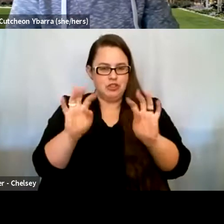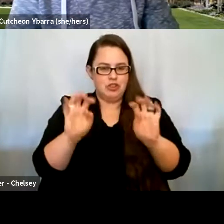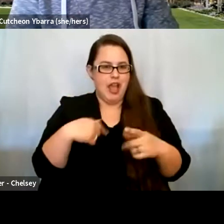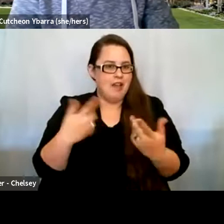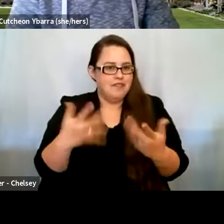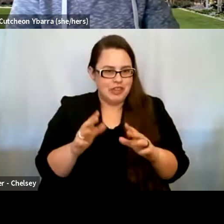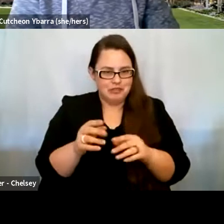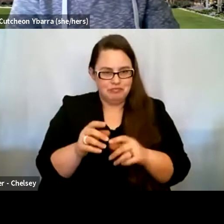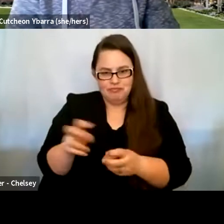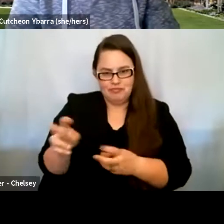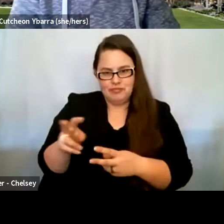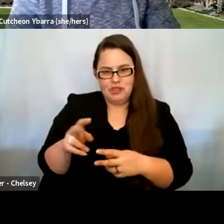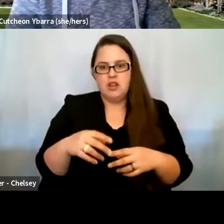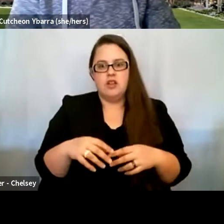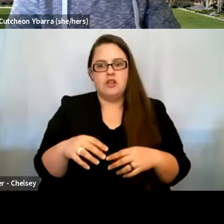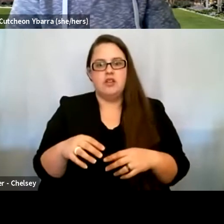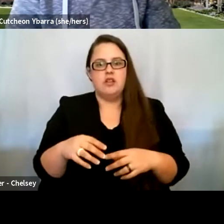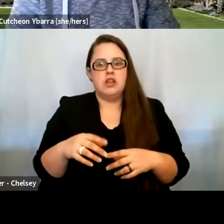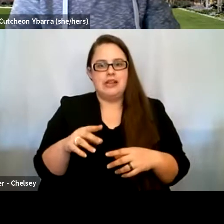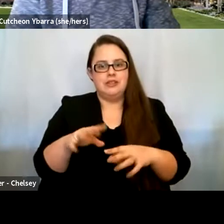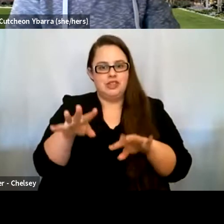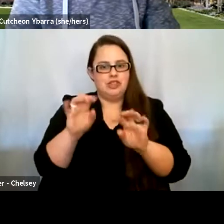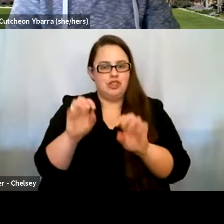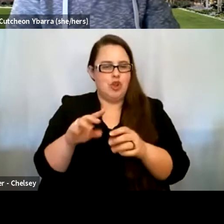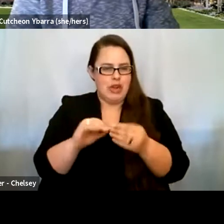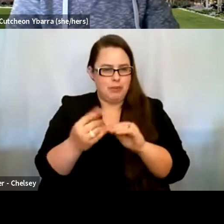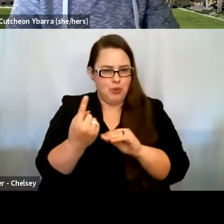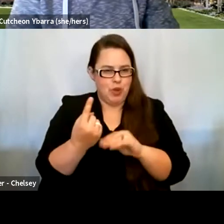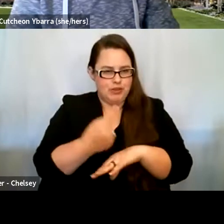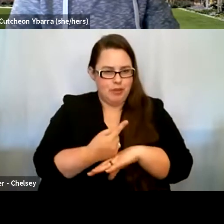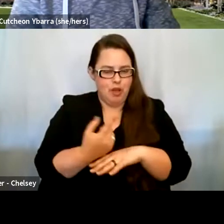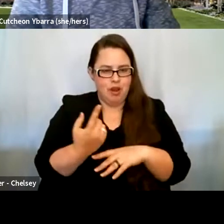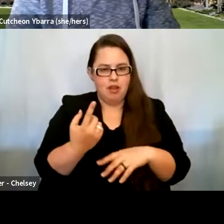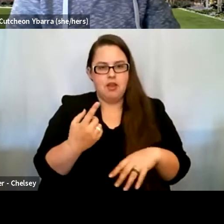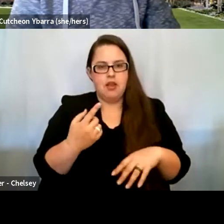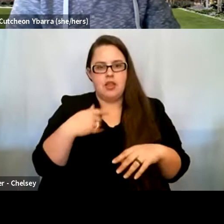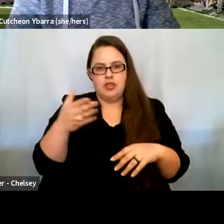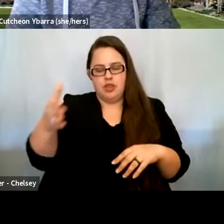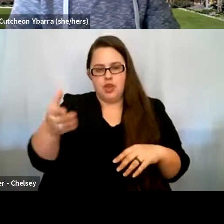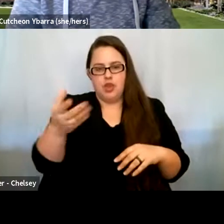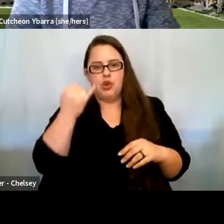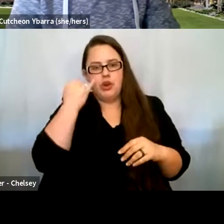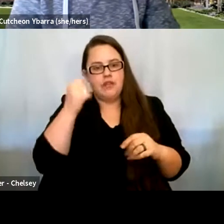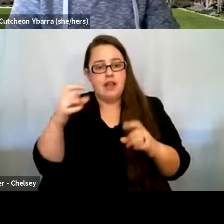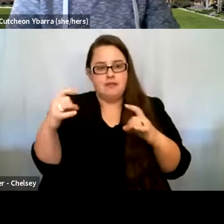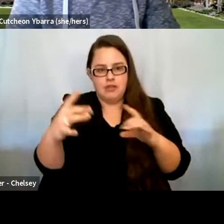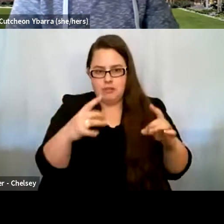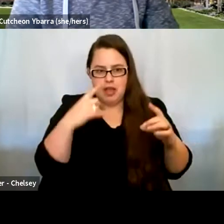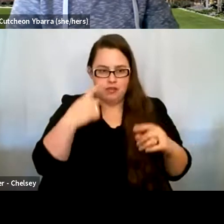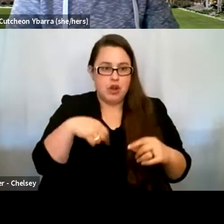So I did label it as first survey one and the link is in there. Like he was talking about, if you could give us feedback